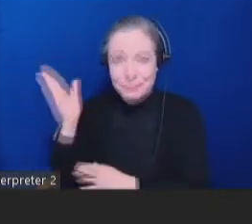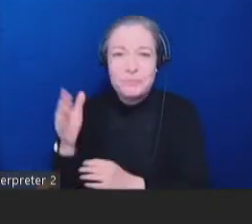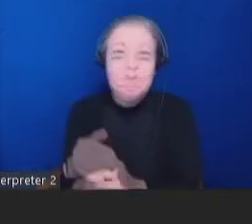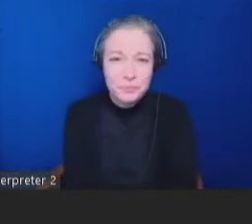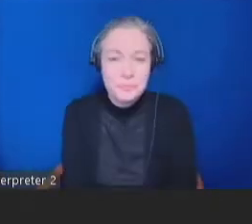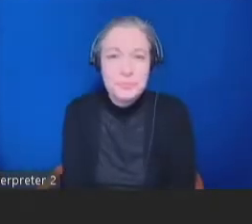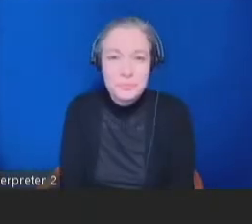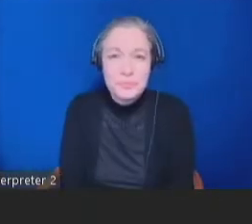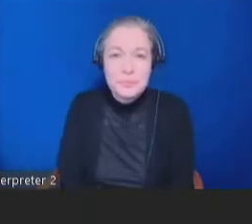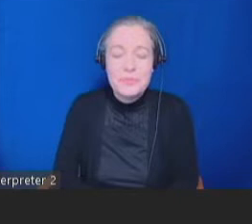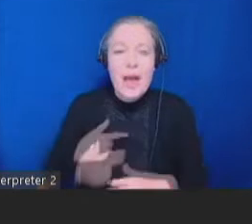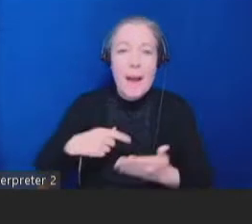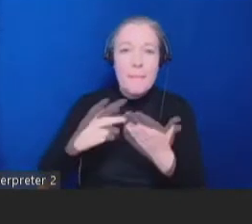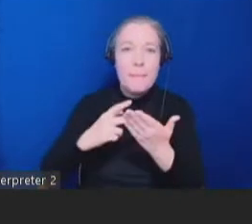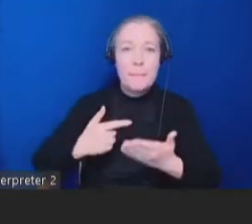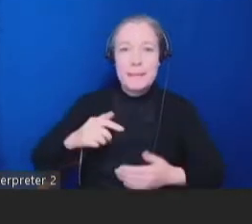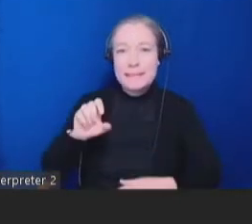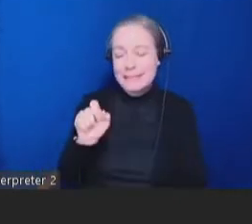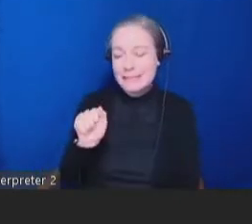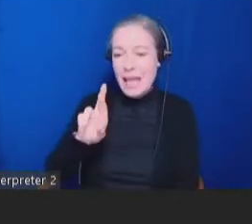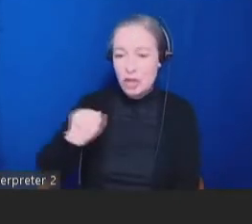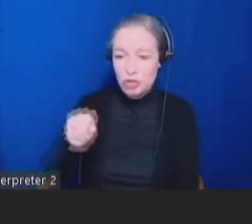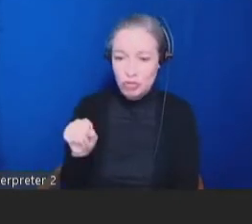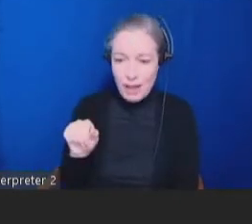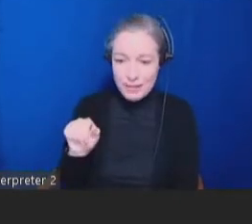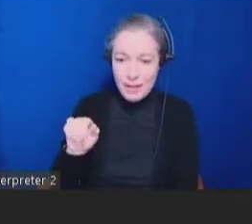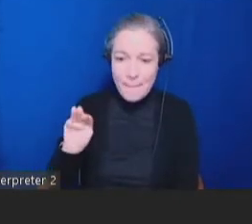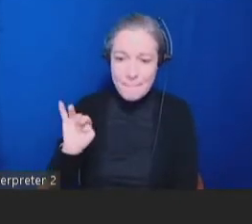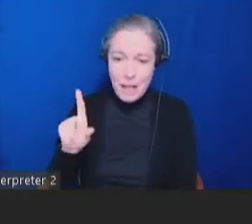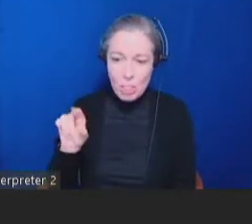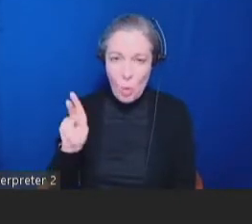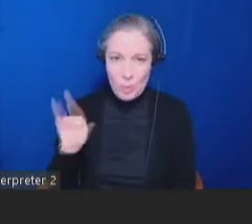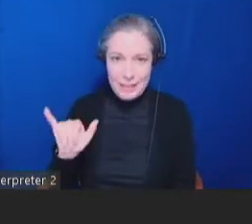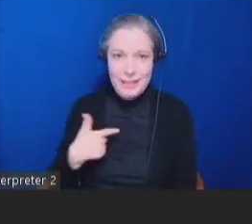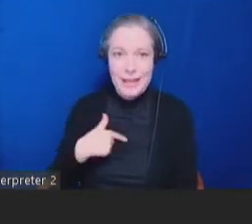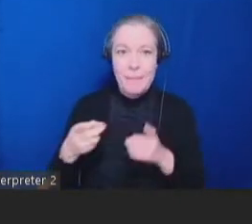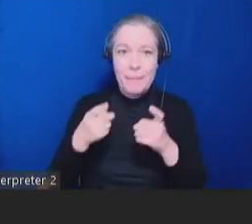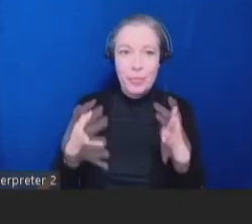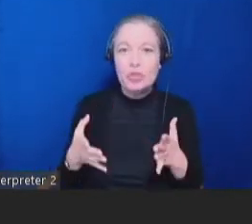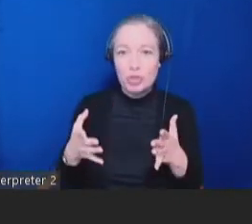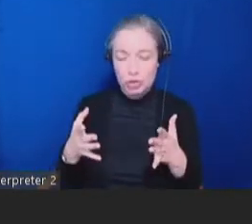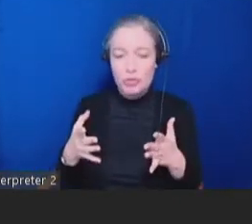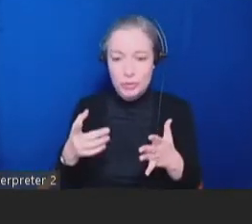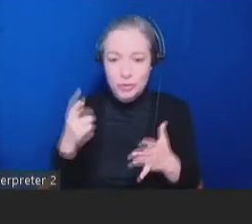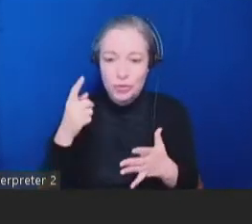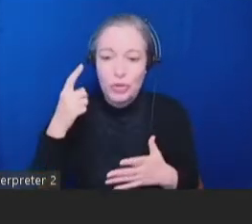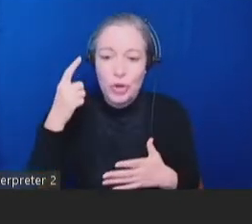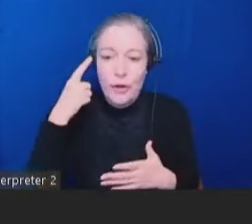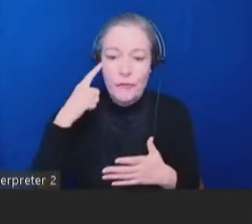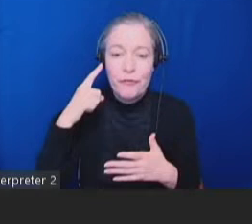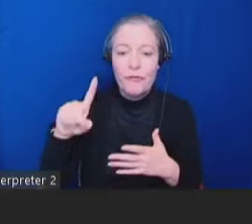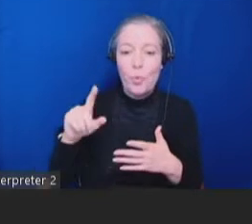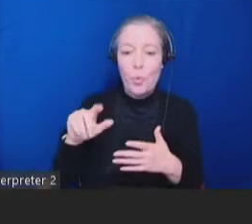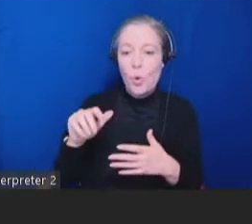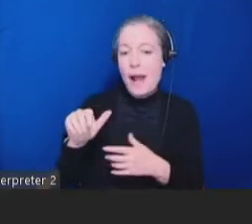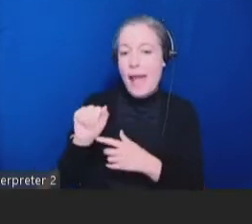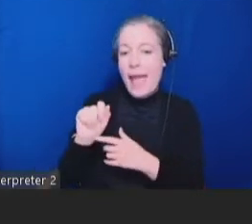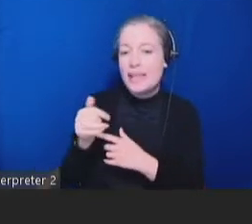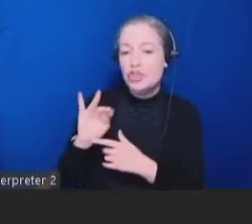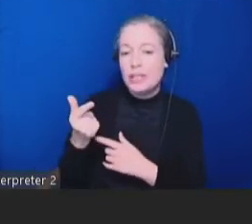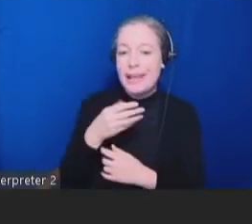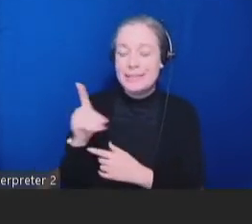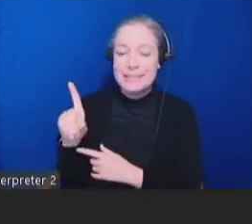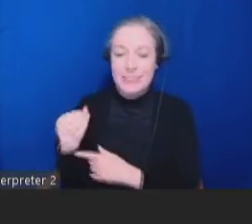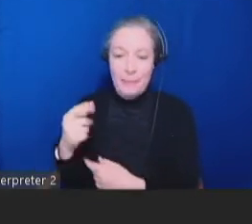the program director for the Aging and Disability Vaccination Collaborative with USAG. And that is one part of the ACL vaccine